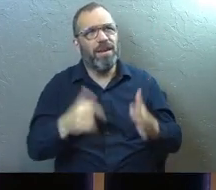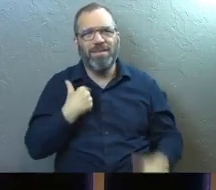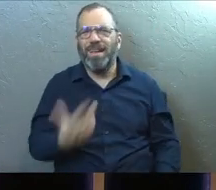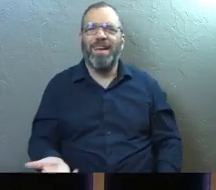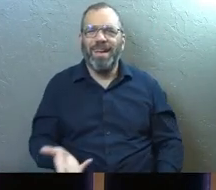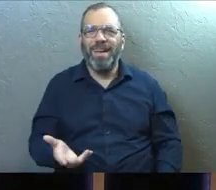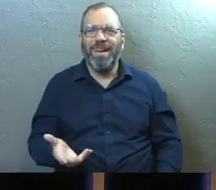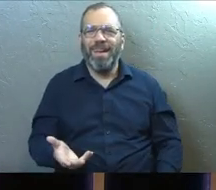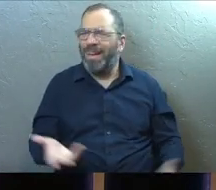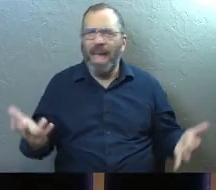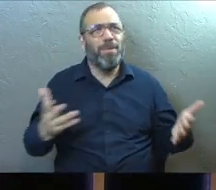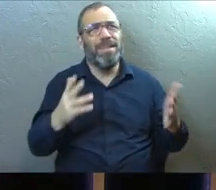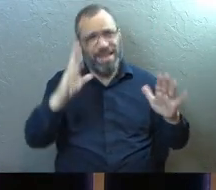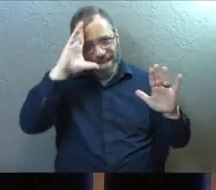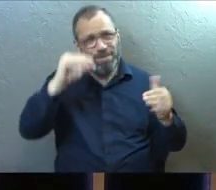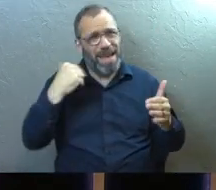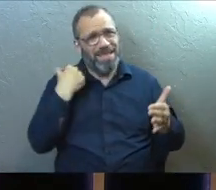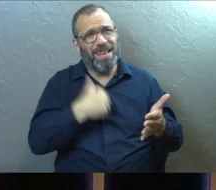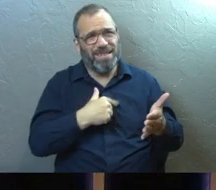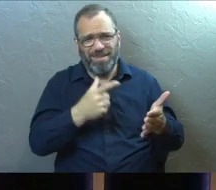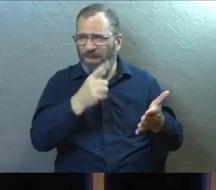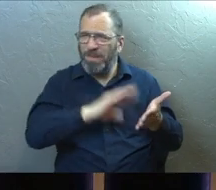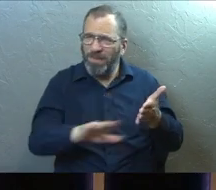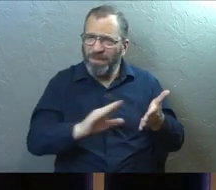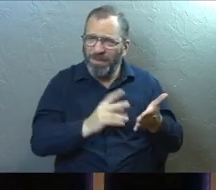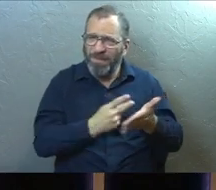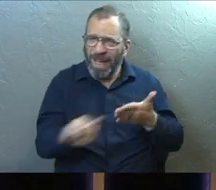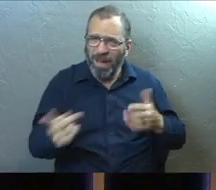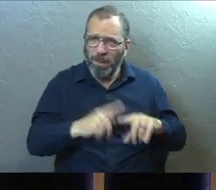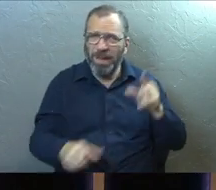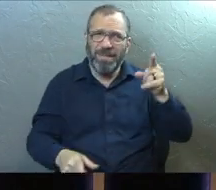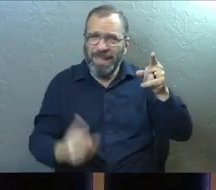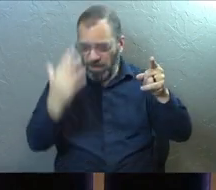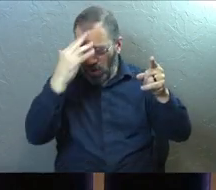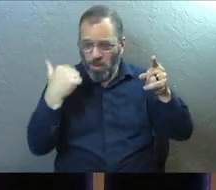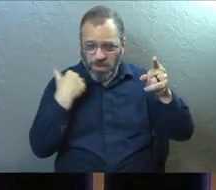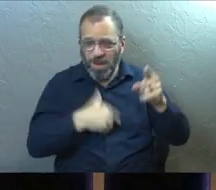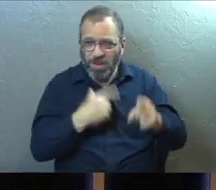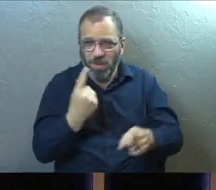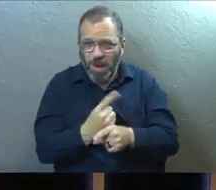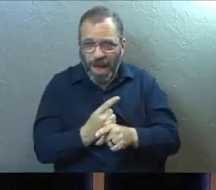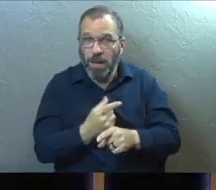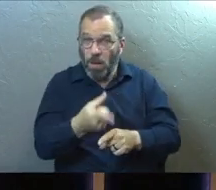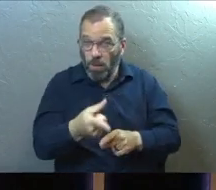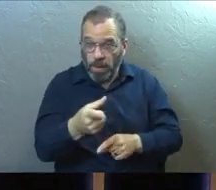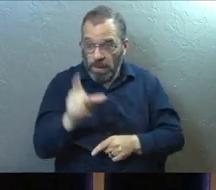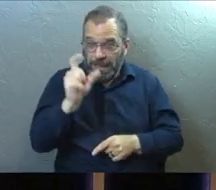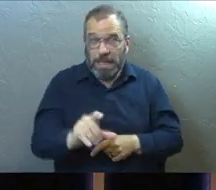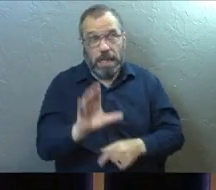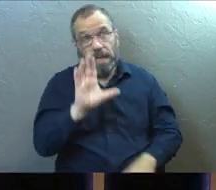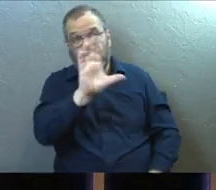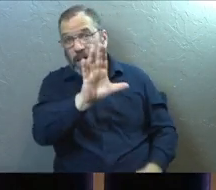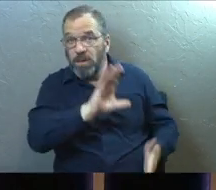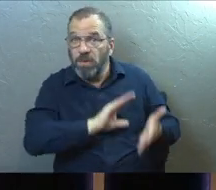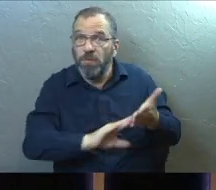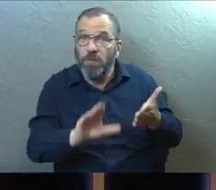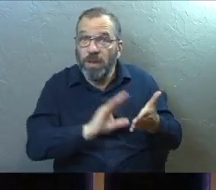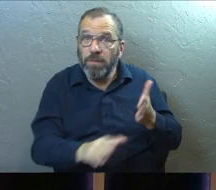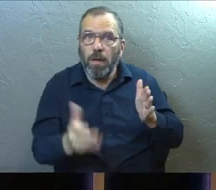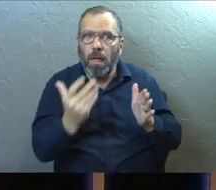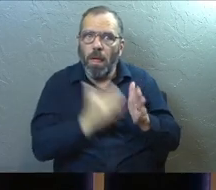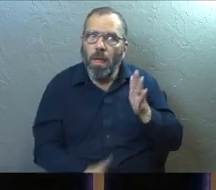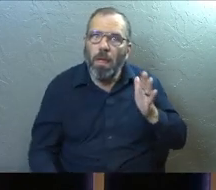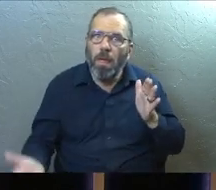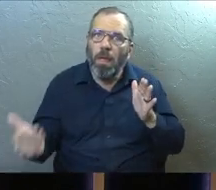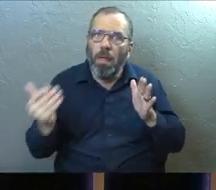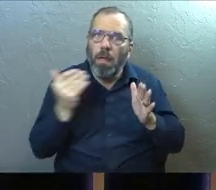Sounds weird to say he expects us to fail, doesn't it? But doesn't he know us? Aren't we going to need his forgiveness over